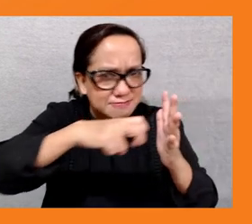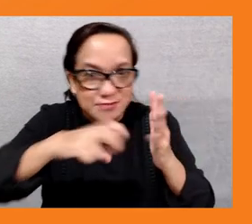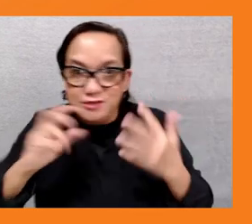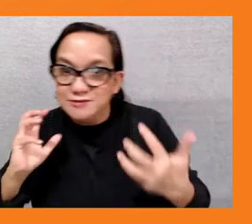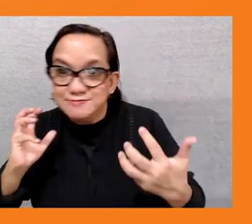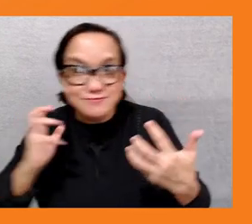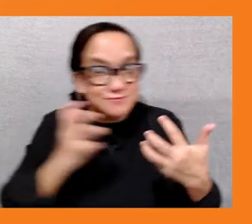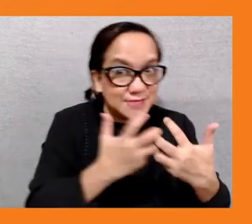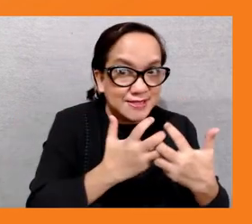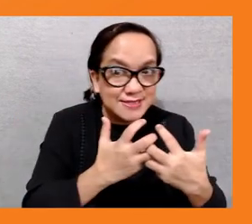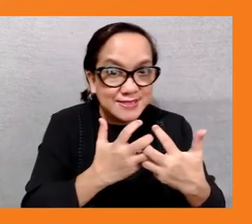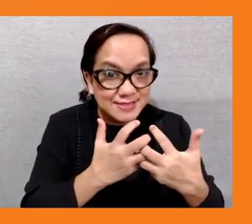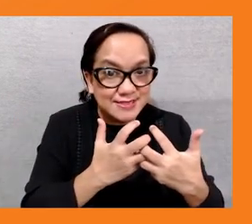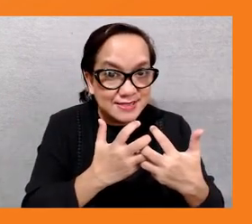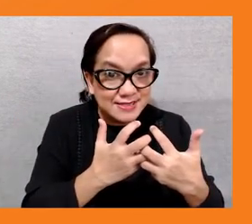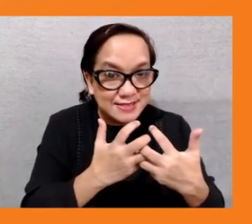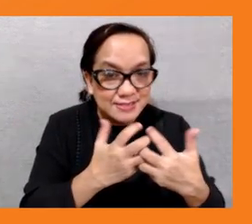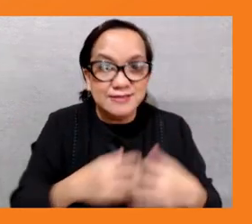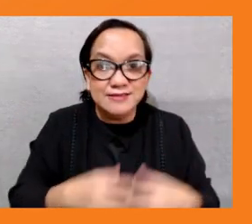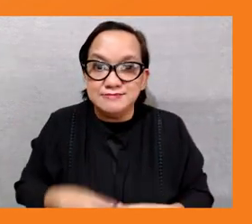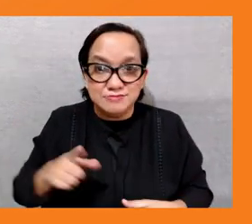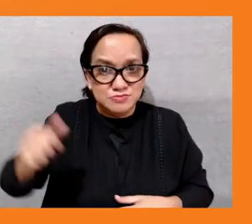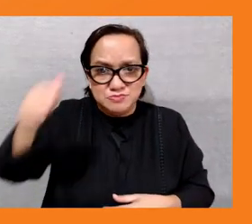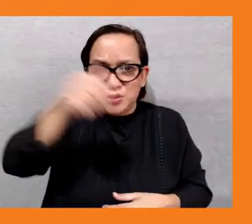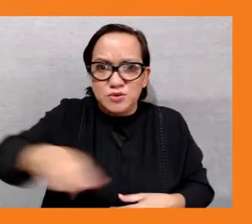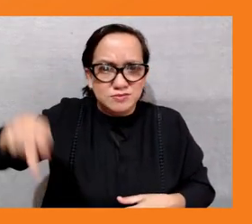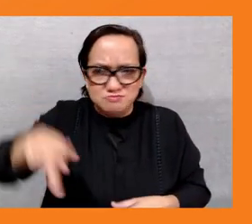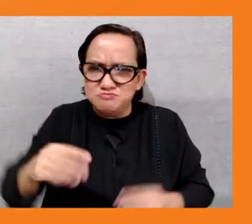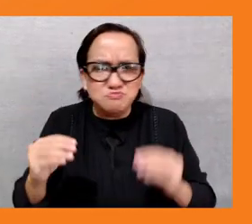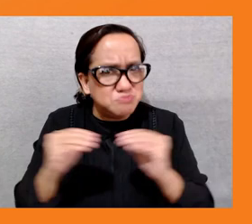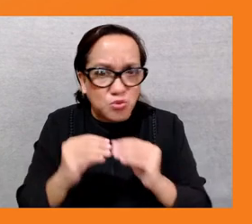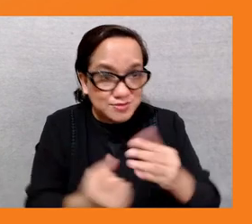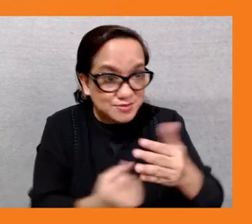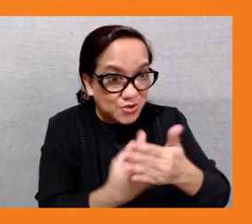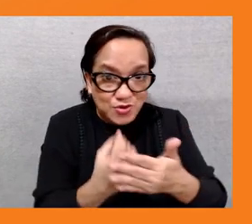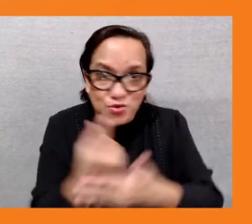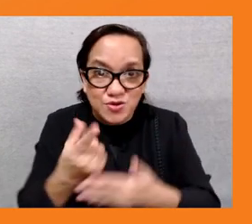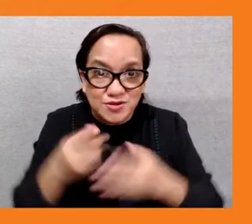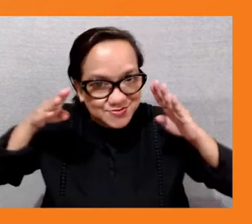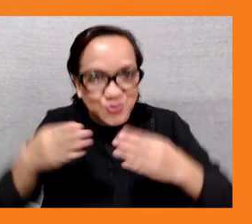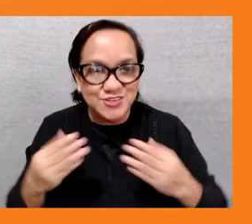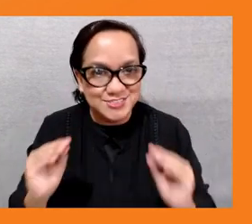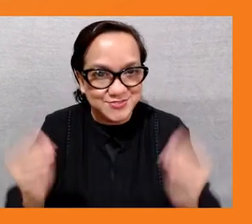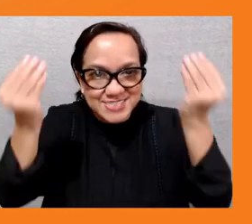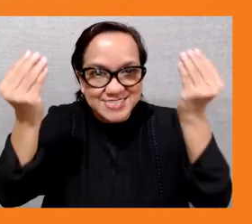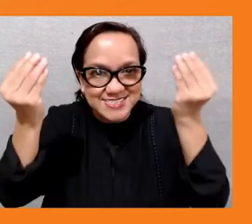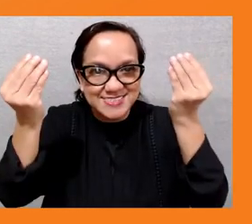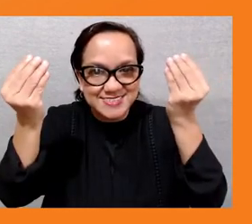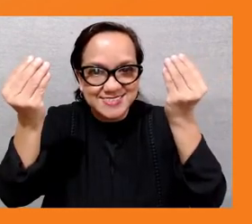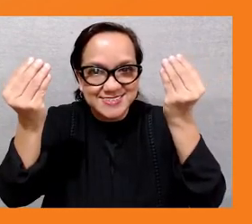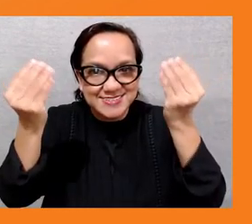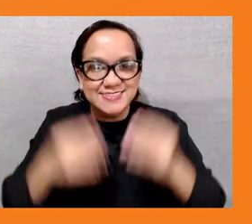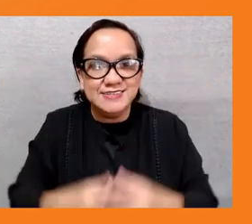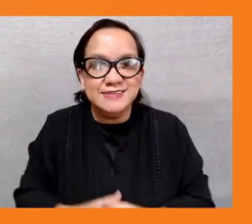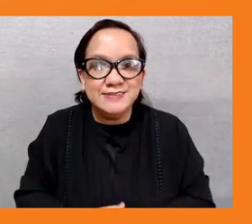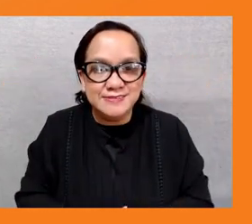productive employment opportunities for young people in the immediate recovery also from from the crisis and at the same time it can